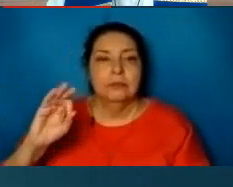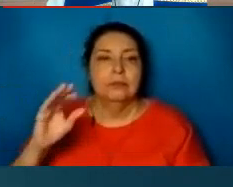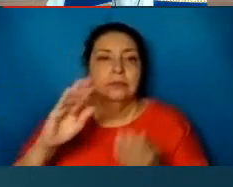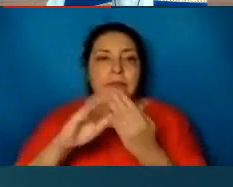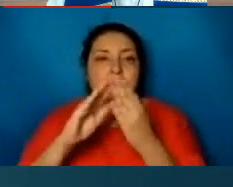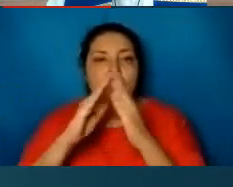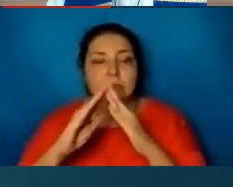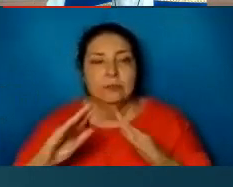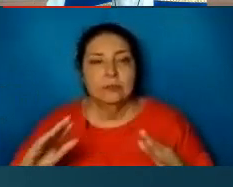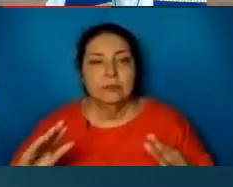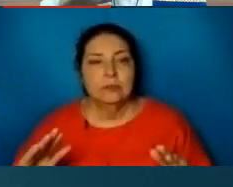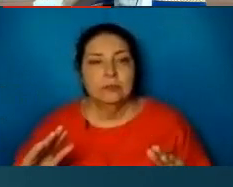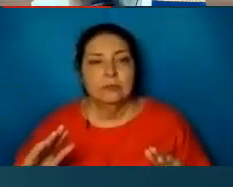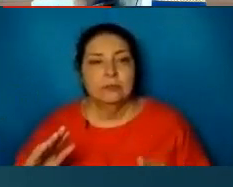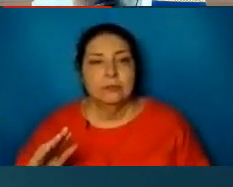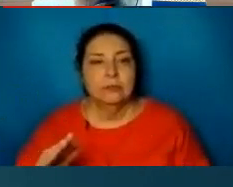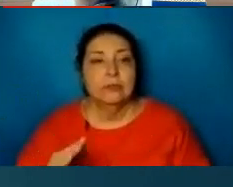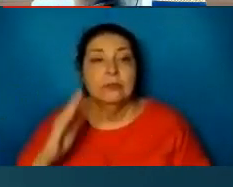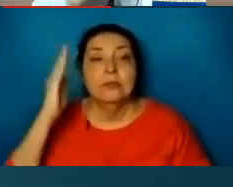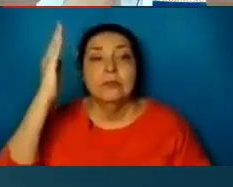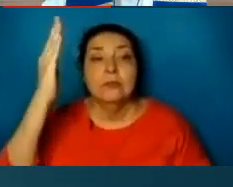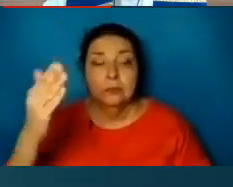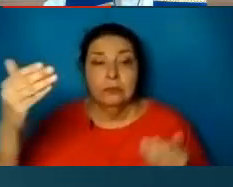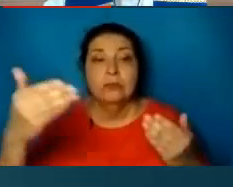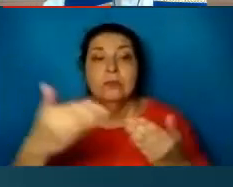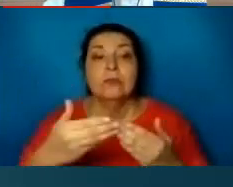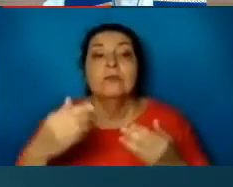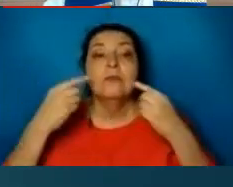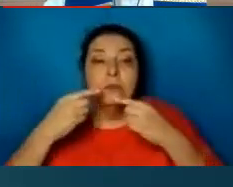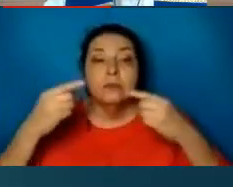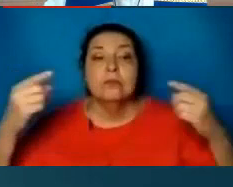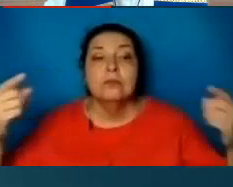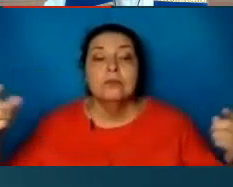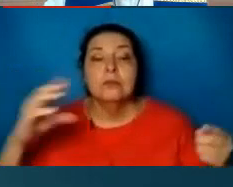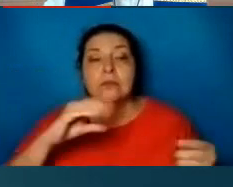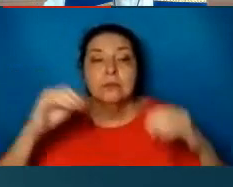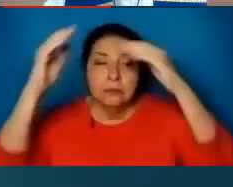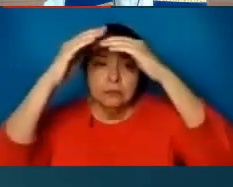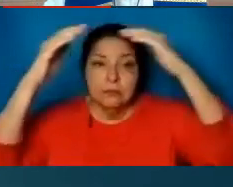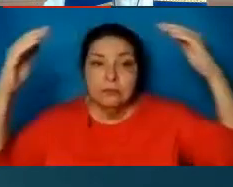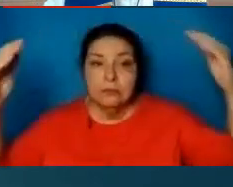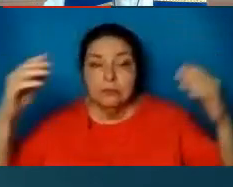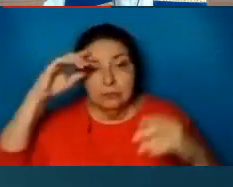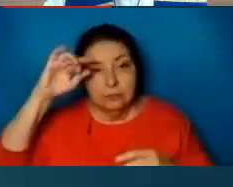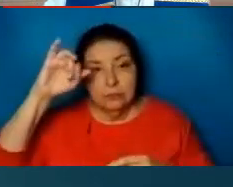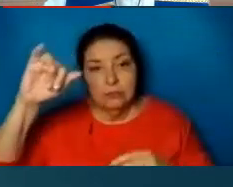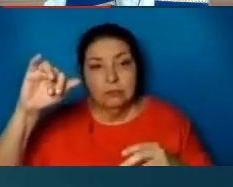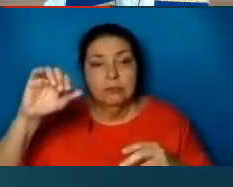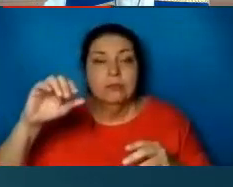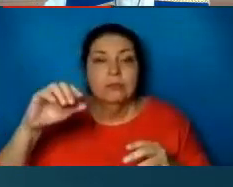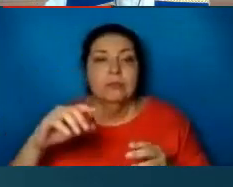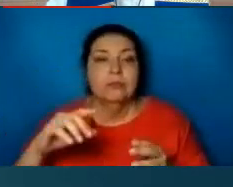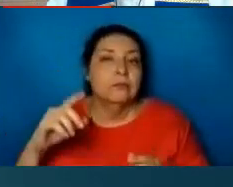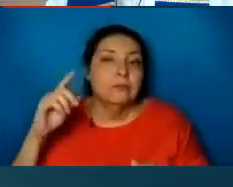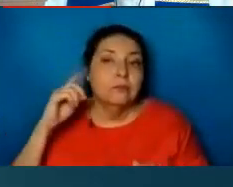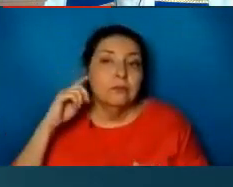shall remain, and hence his eternal heart shall